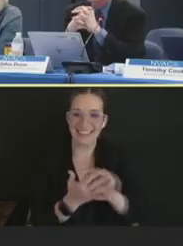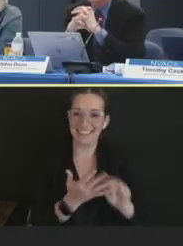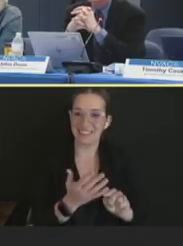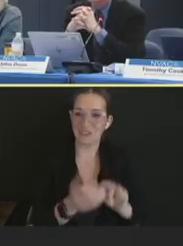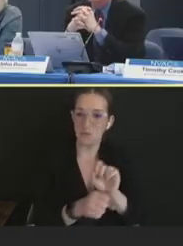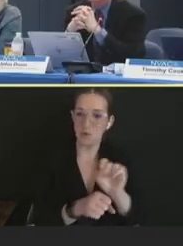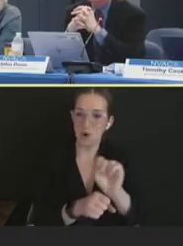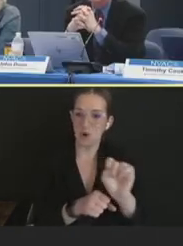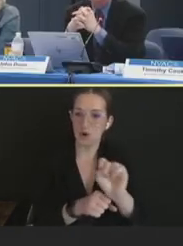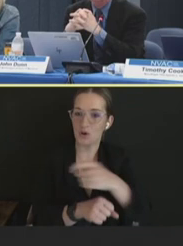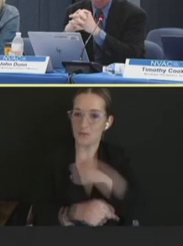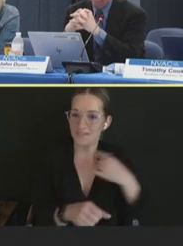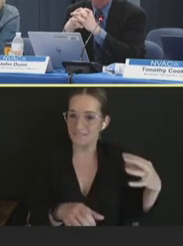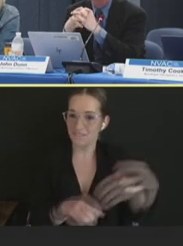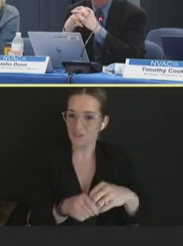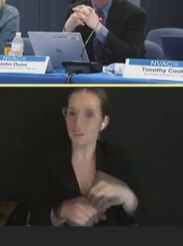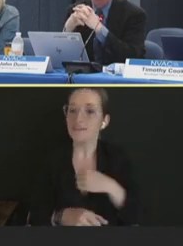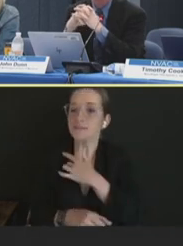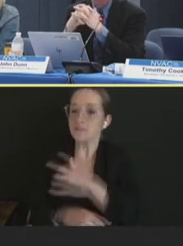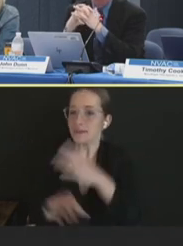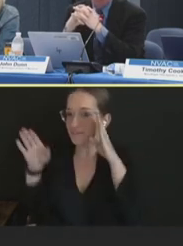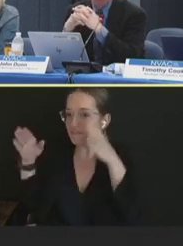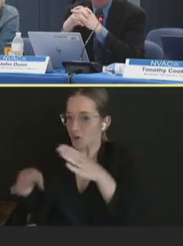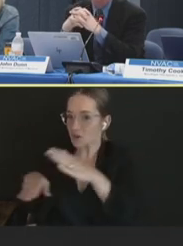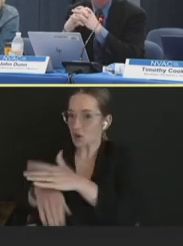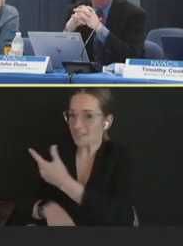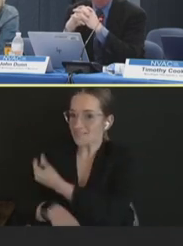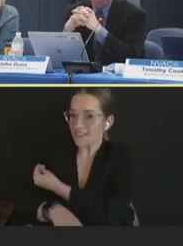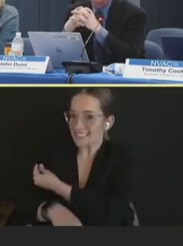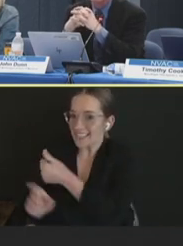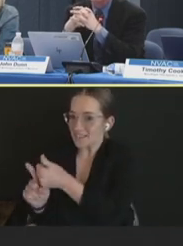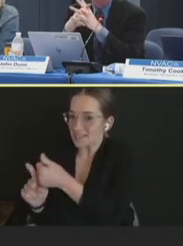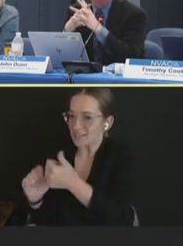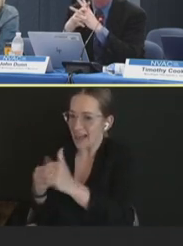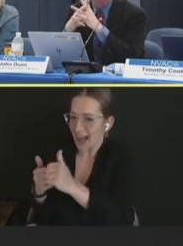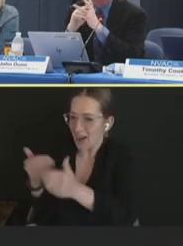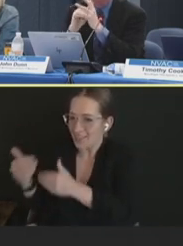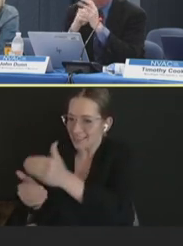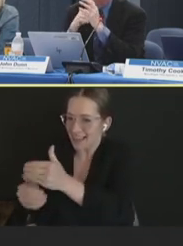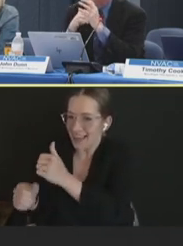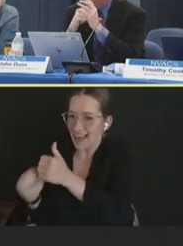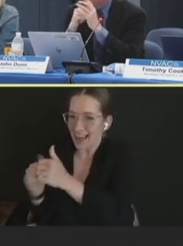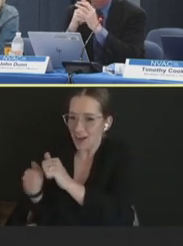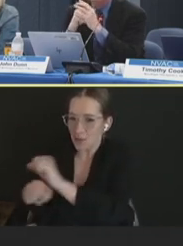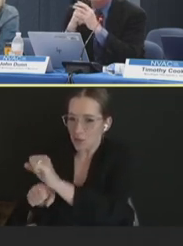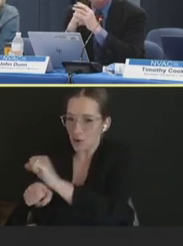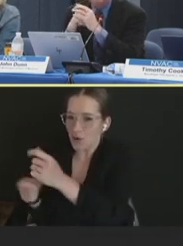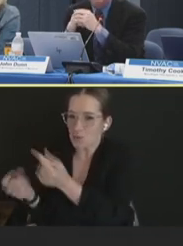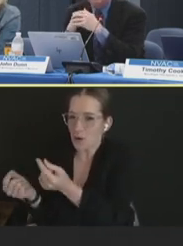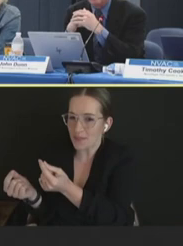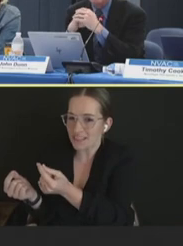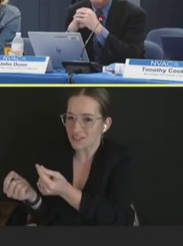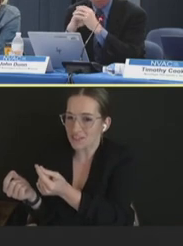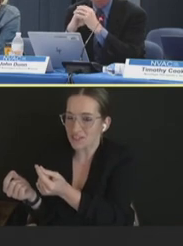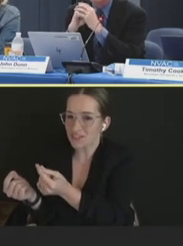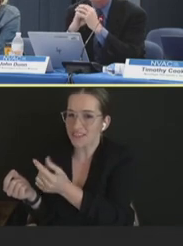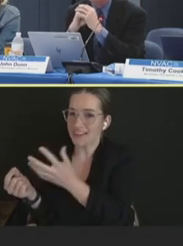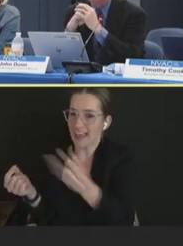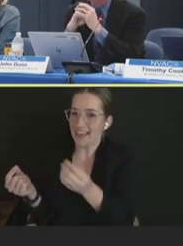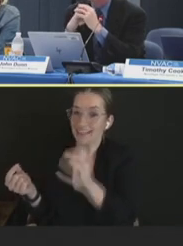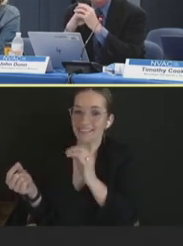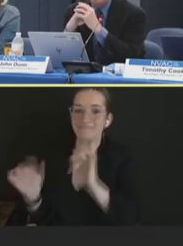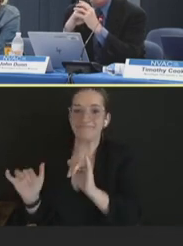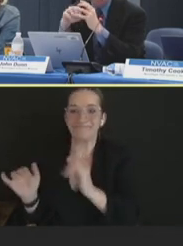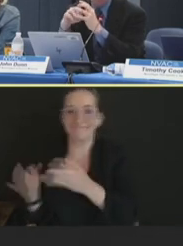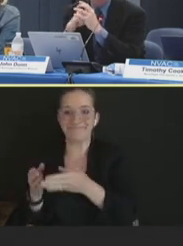We tend to focus a lot on the vaccines themselves and how they work and what they do. And as I'm becoming increasingly aware,